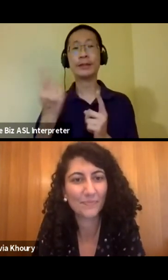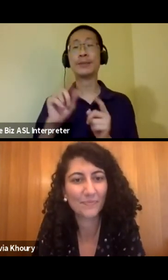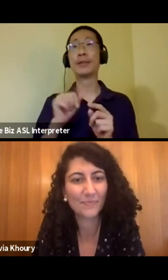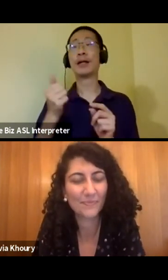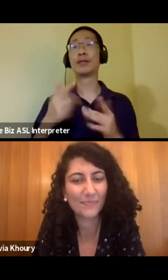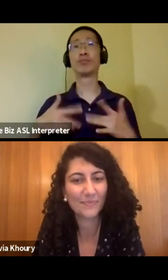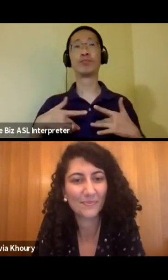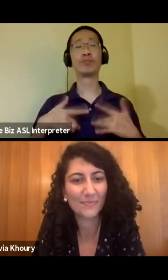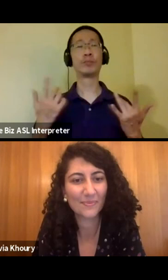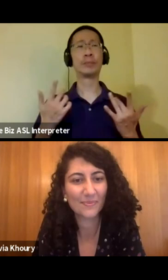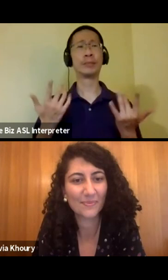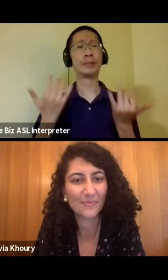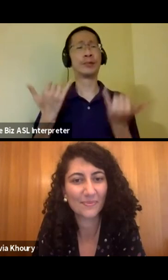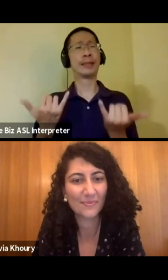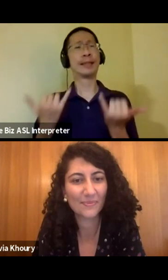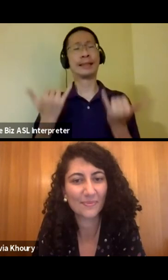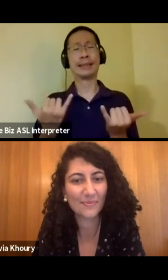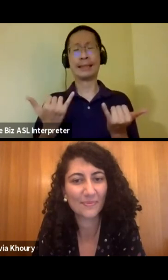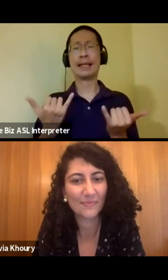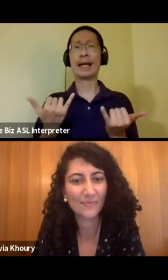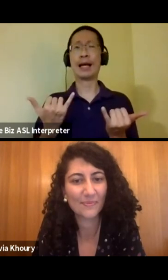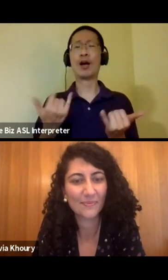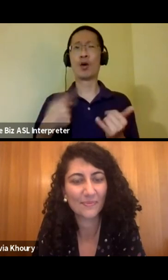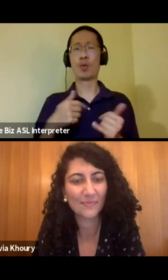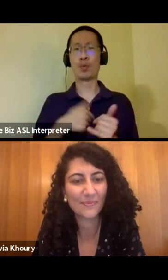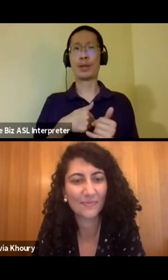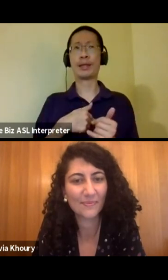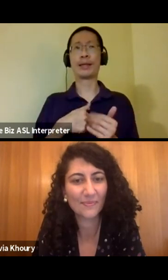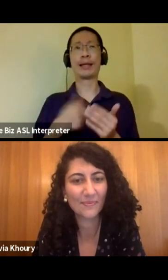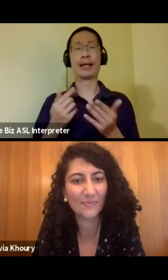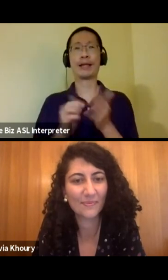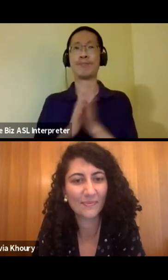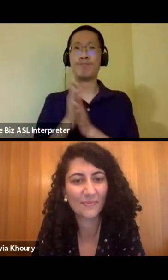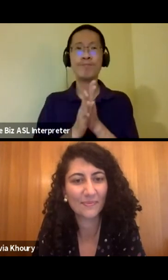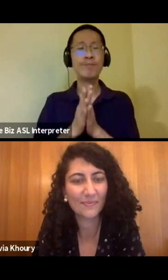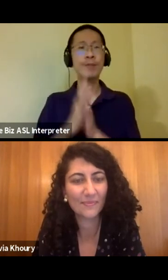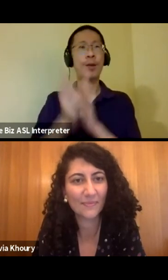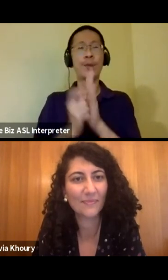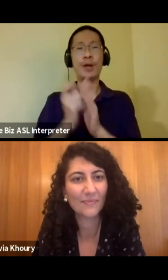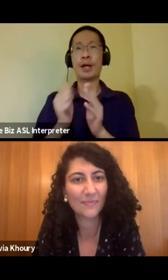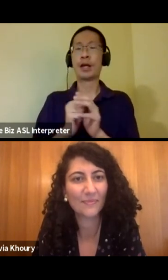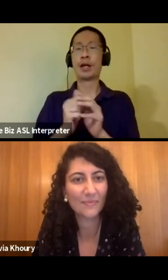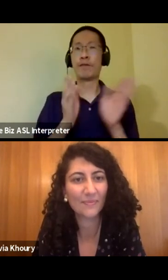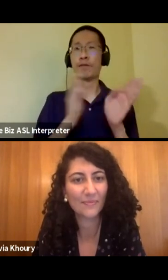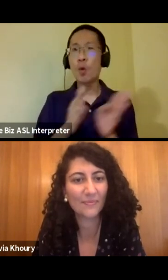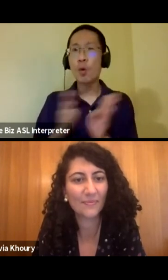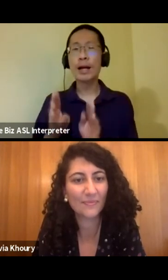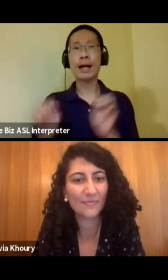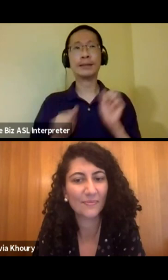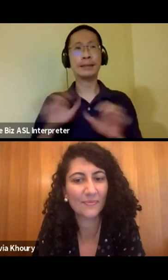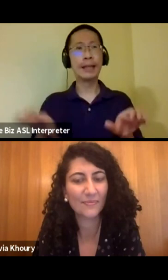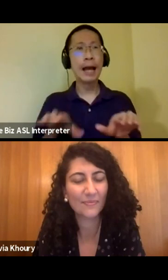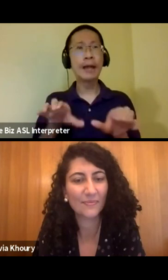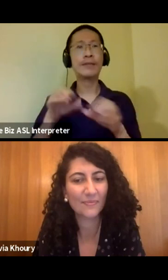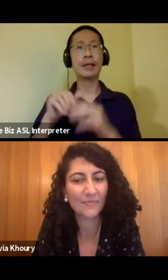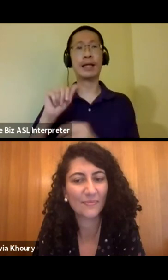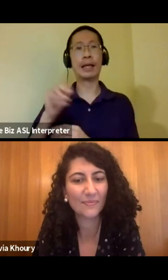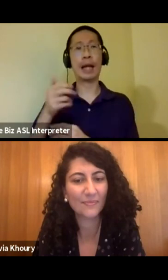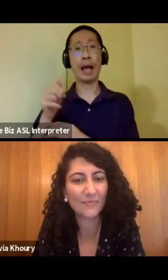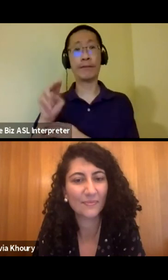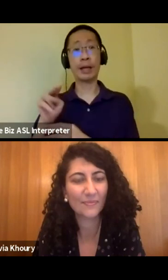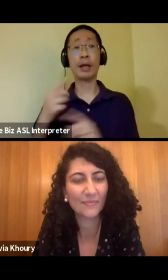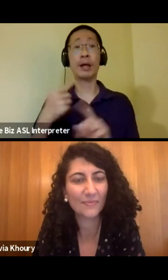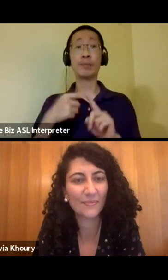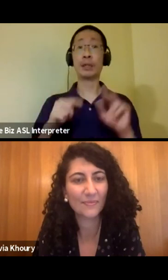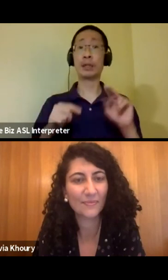unprecedented time of activism and organizing in the Afghan American community and also non-Afghan